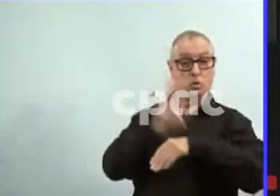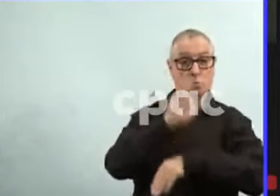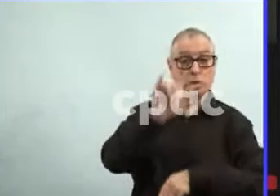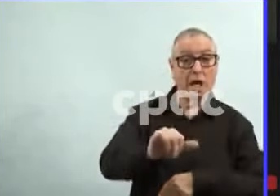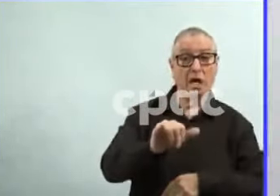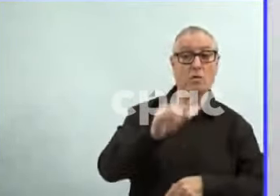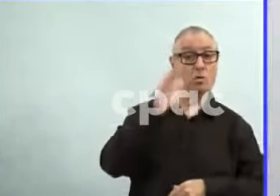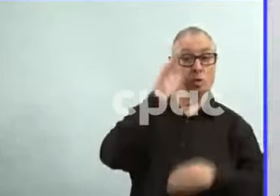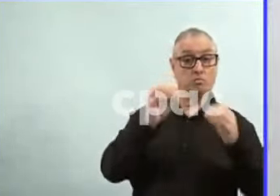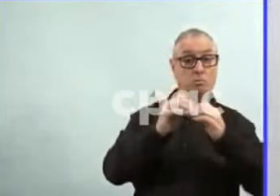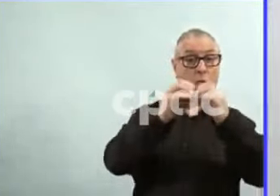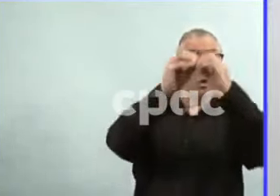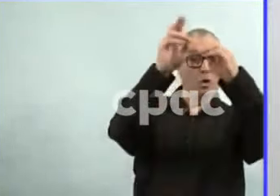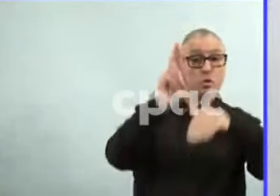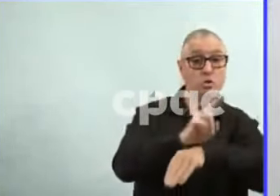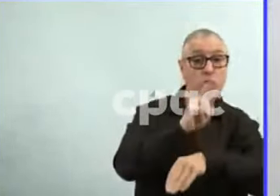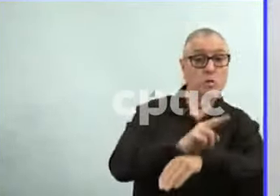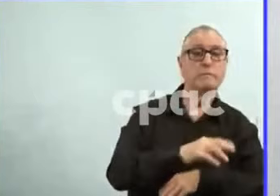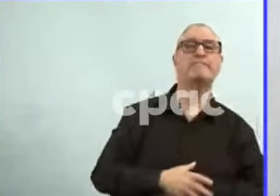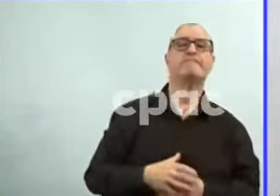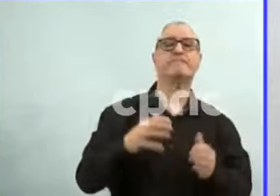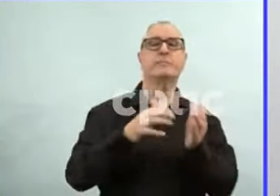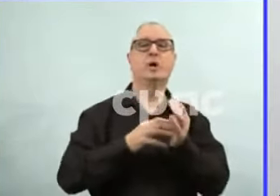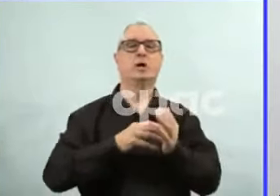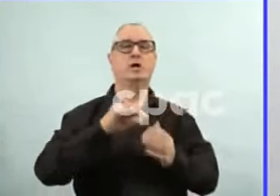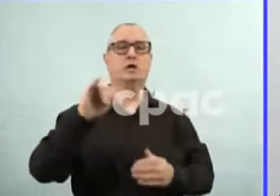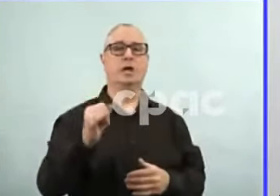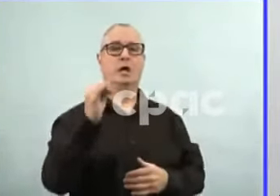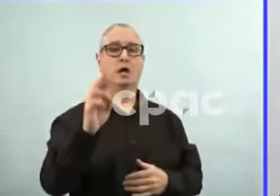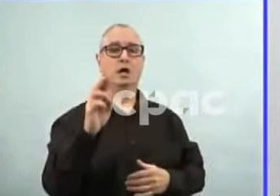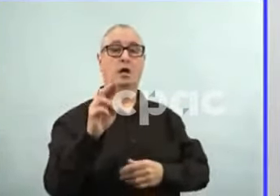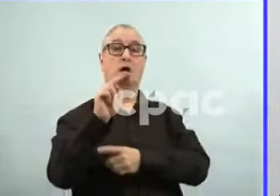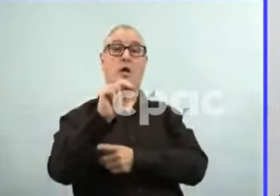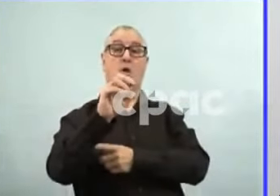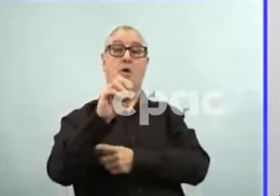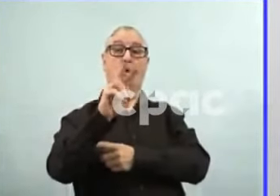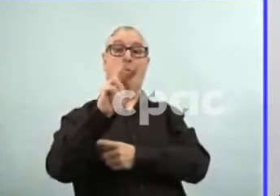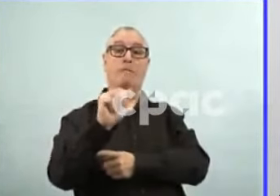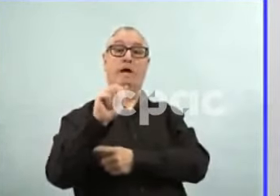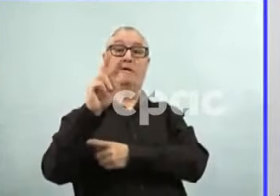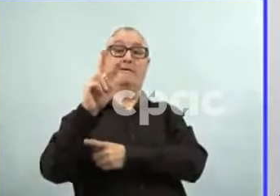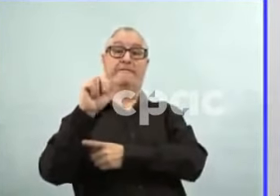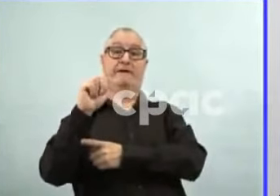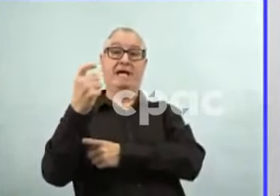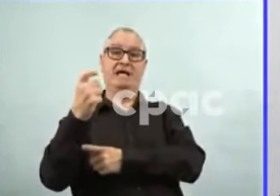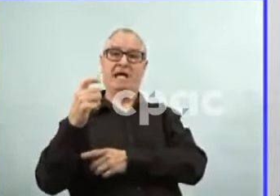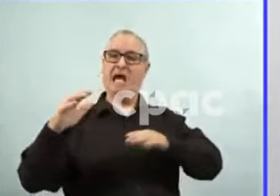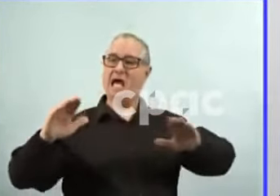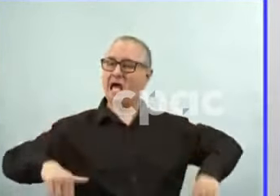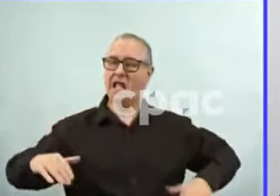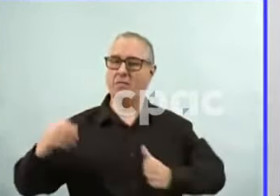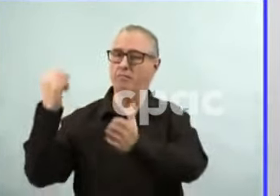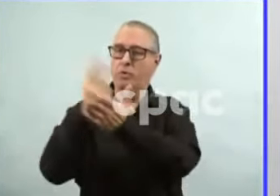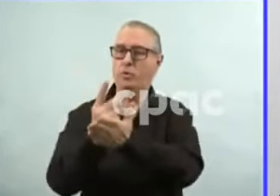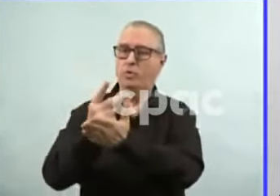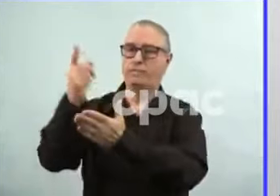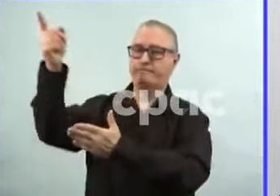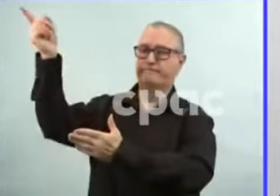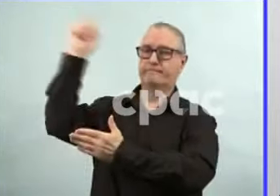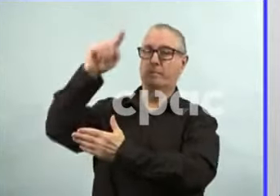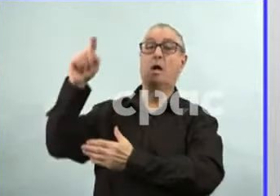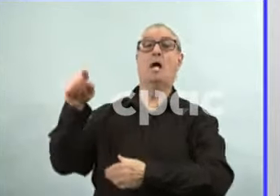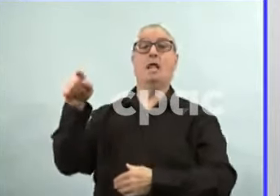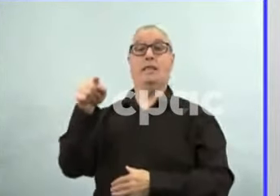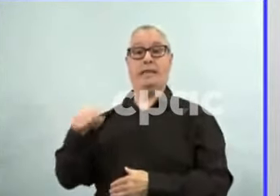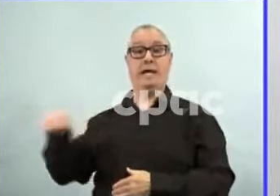Yeah, so Novavax has not yet been approved by Health Canada, but they have submitted an application to Health Canada. So I